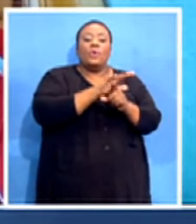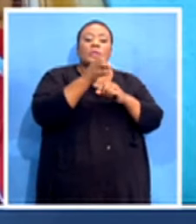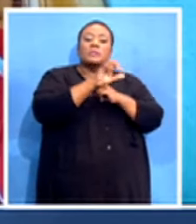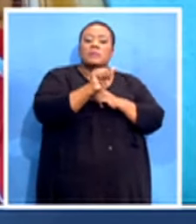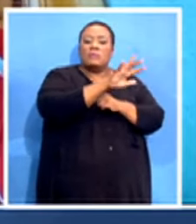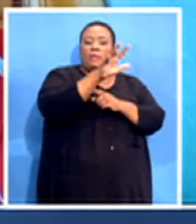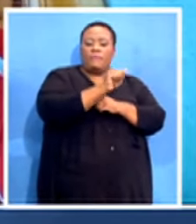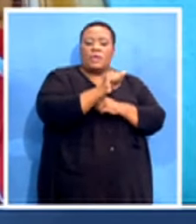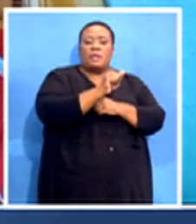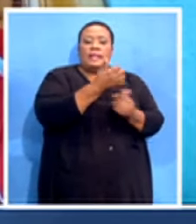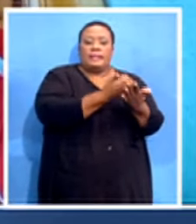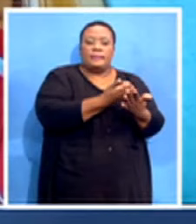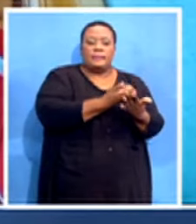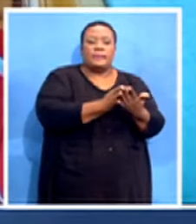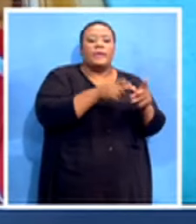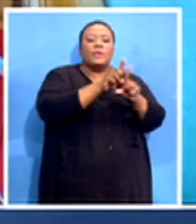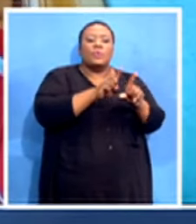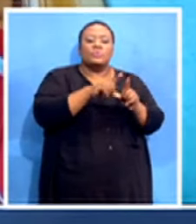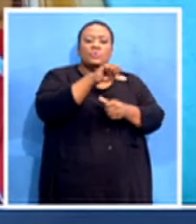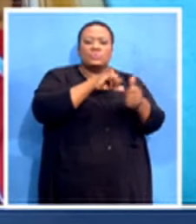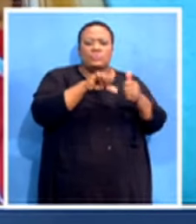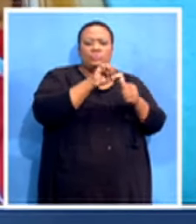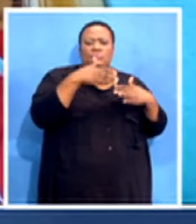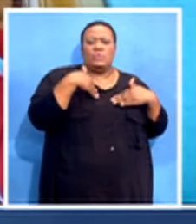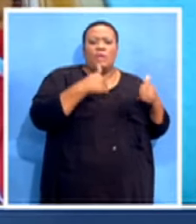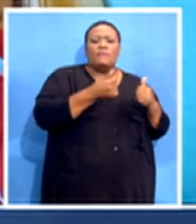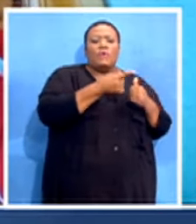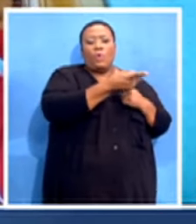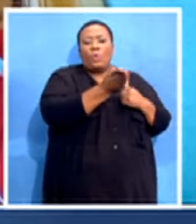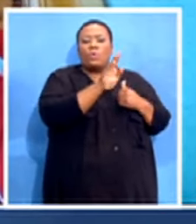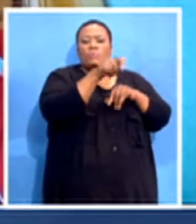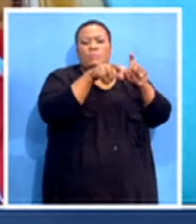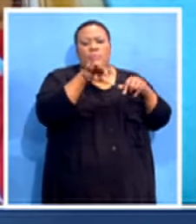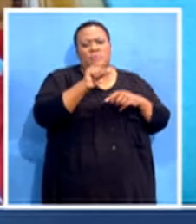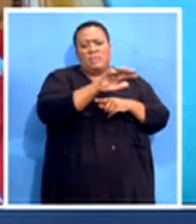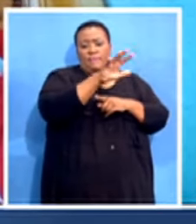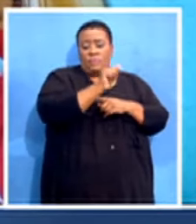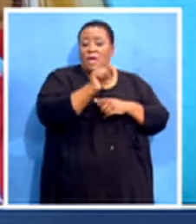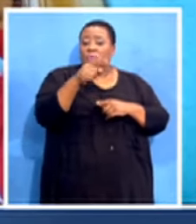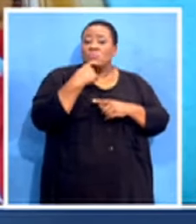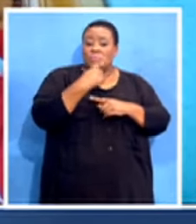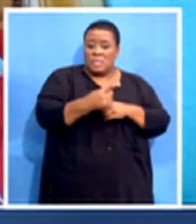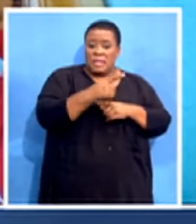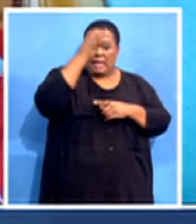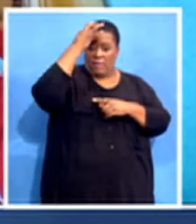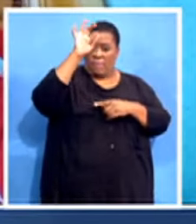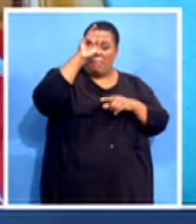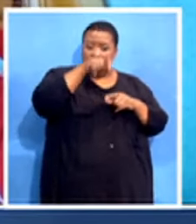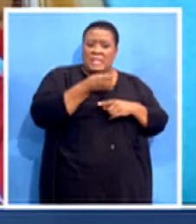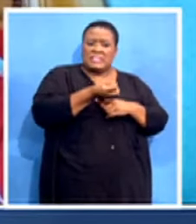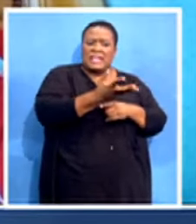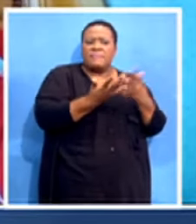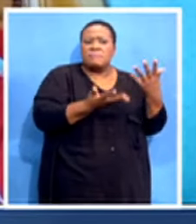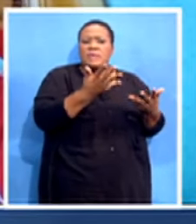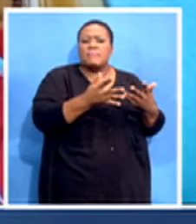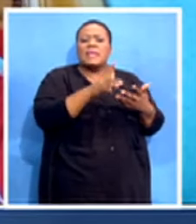and, of course, and the social well-being in general of all South Africans. So you have just suggested that the government should give you at least tax breaks of